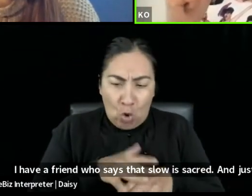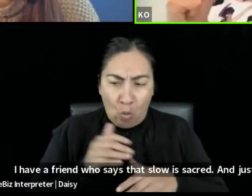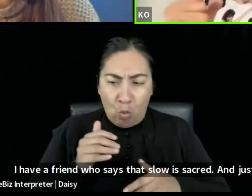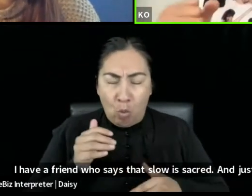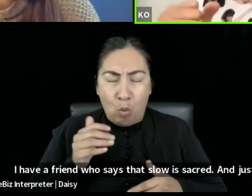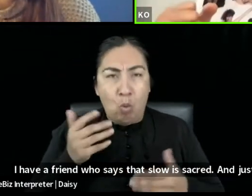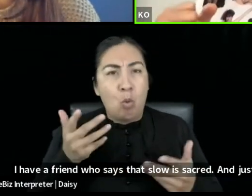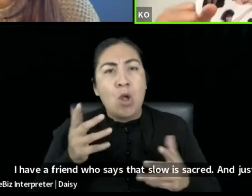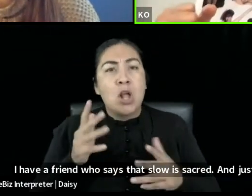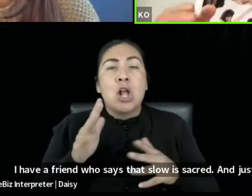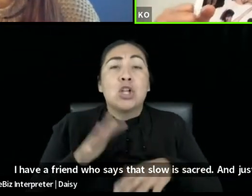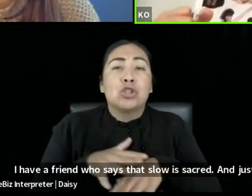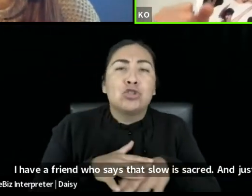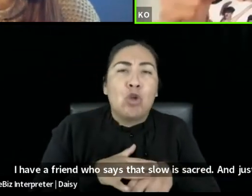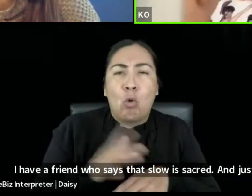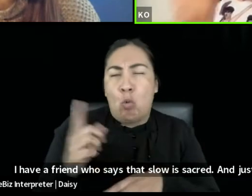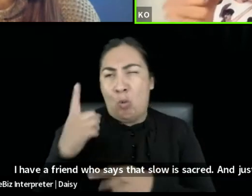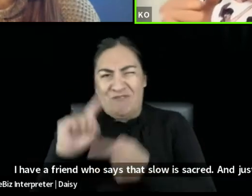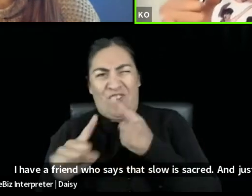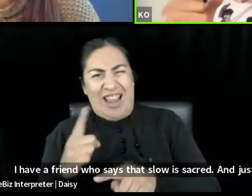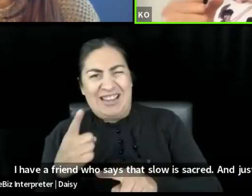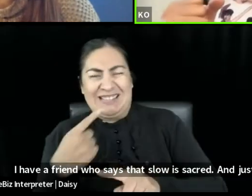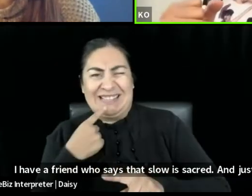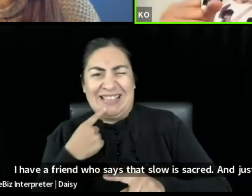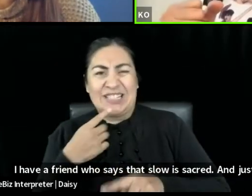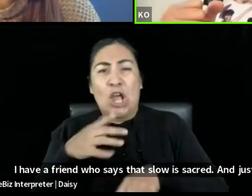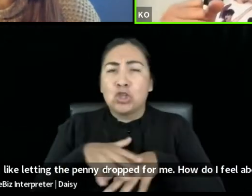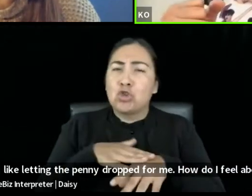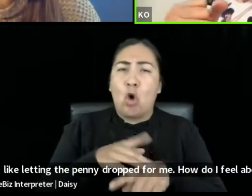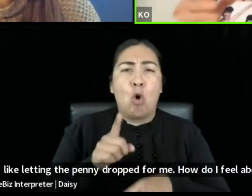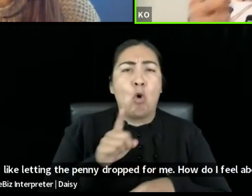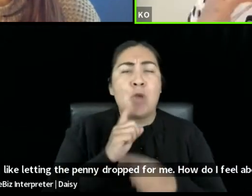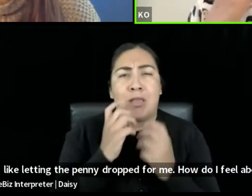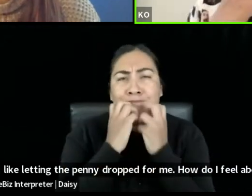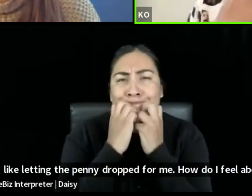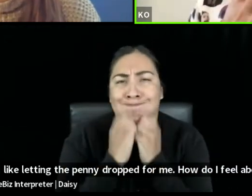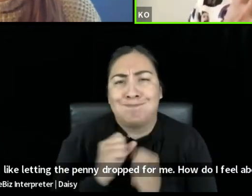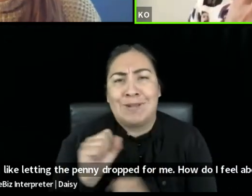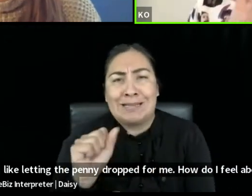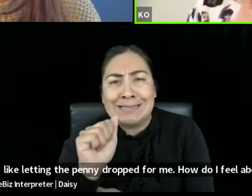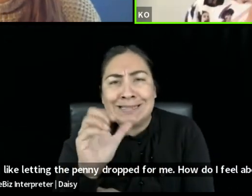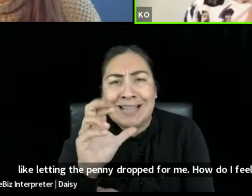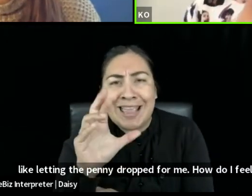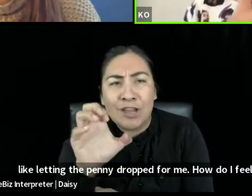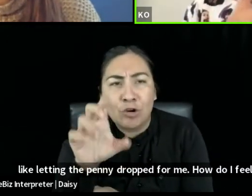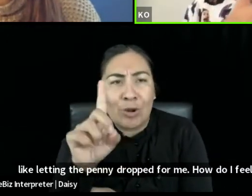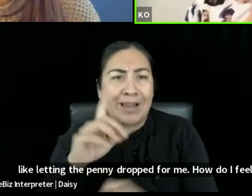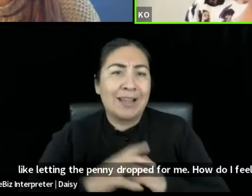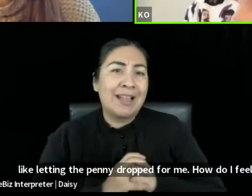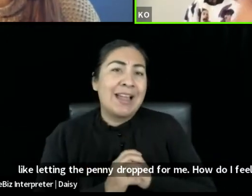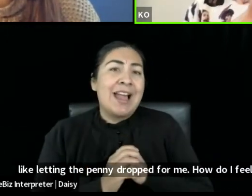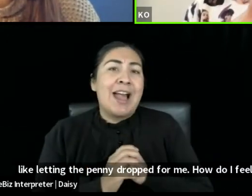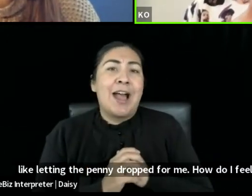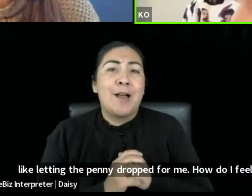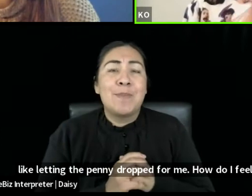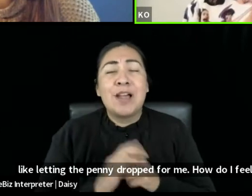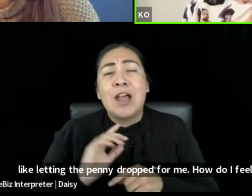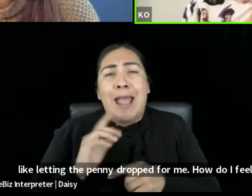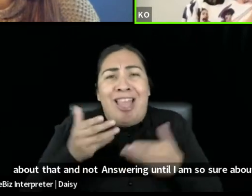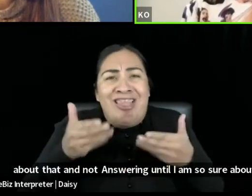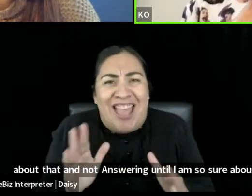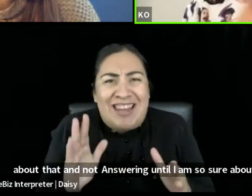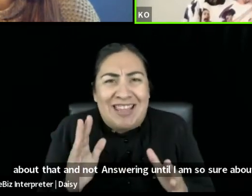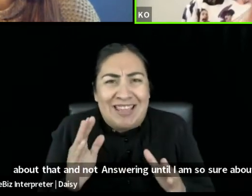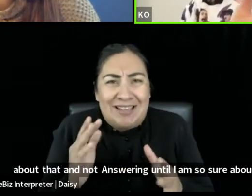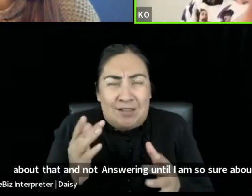the penny drop for me, how do I feel about that and not answering until I am so sure about